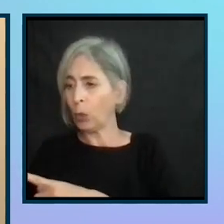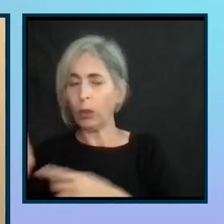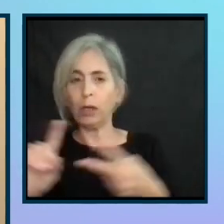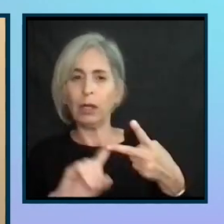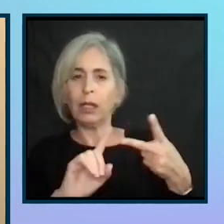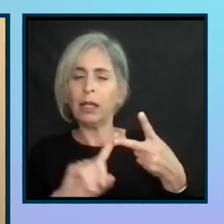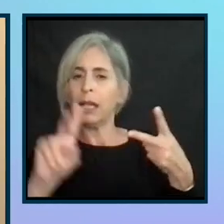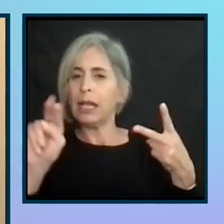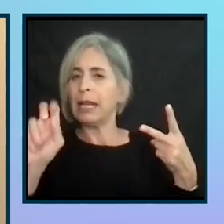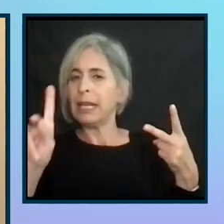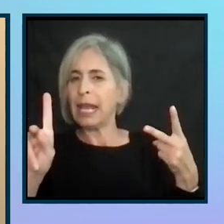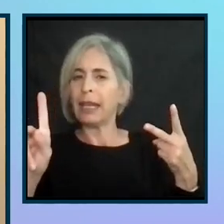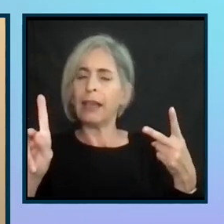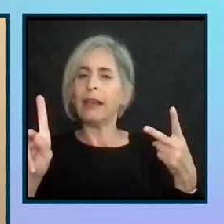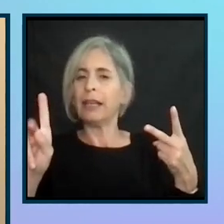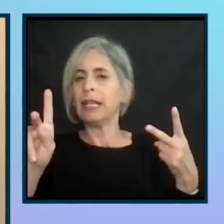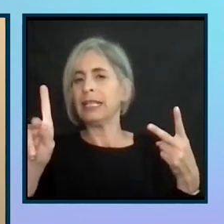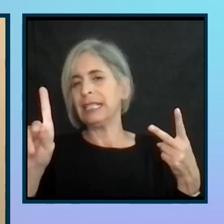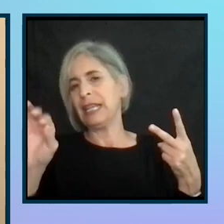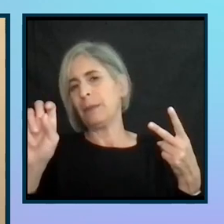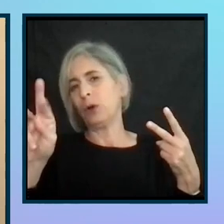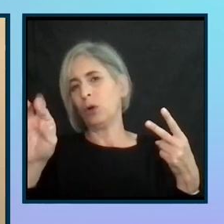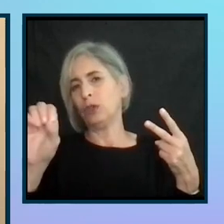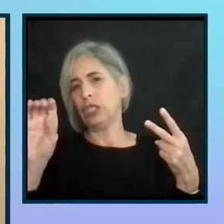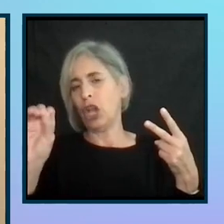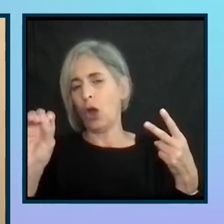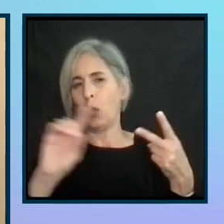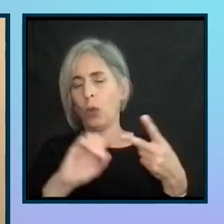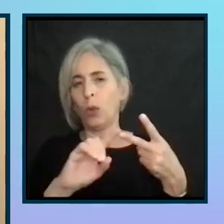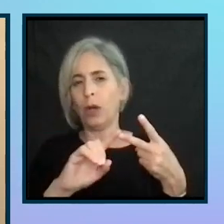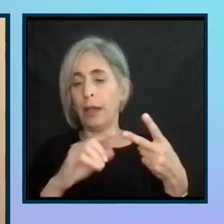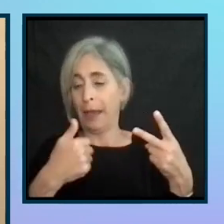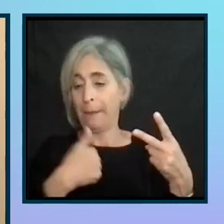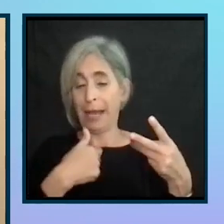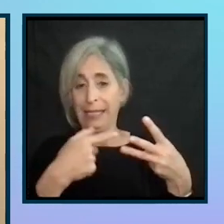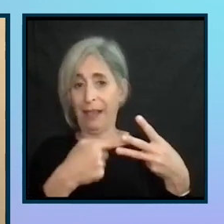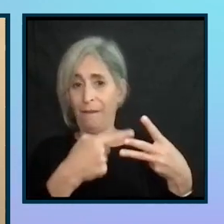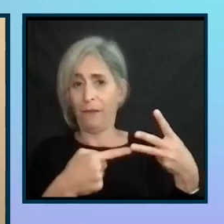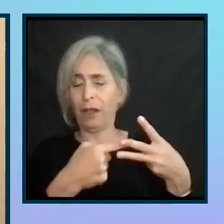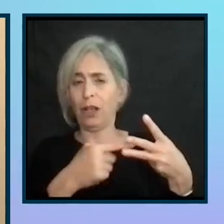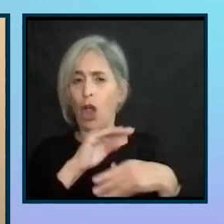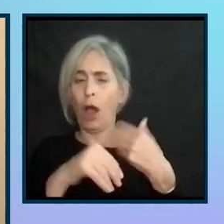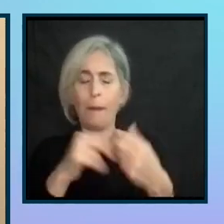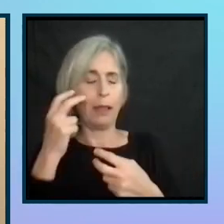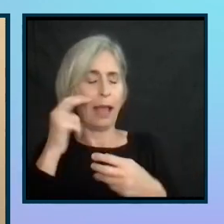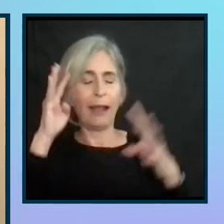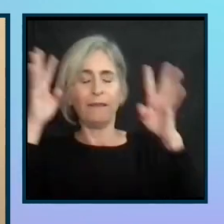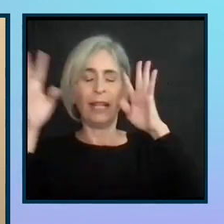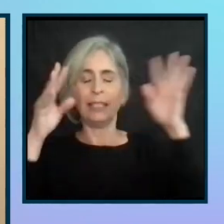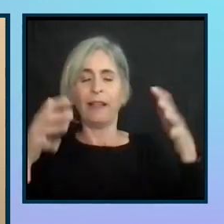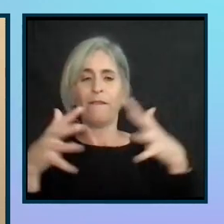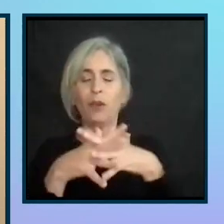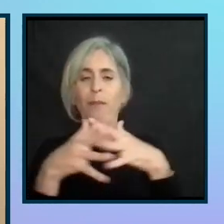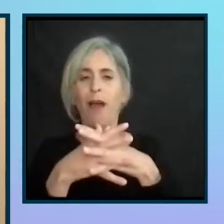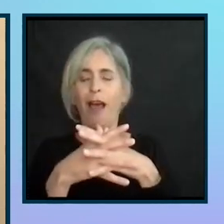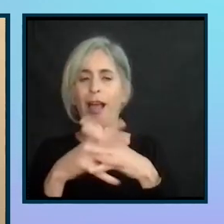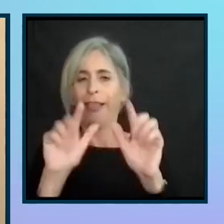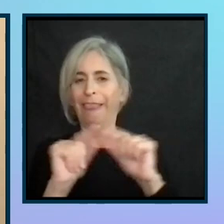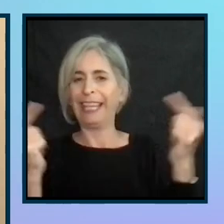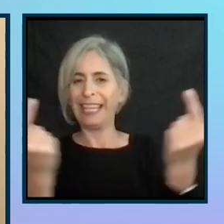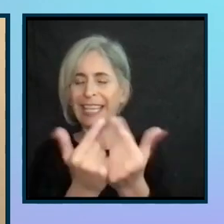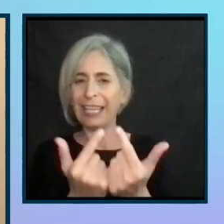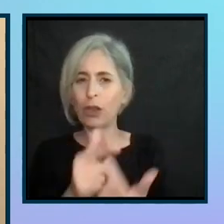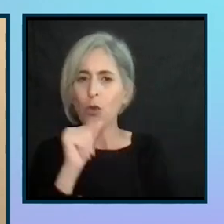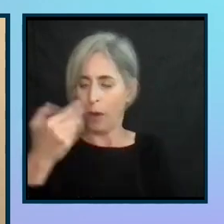from Nick Ambrosio and myself, two of the members of the All Blind Fantasy Football League. So